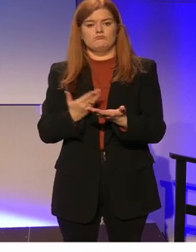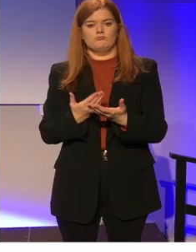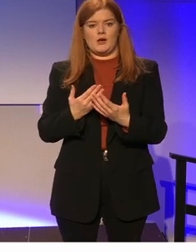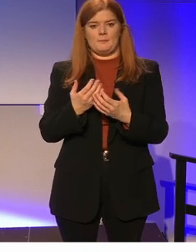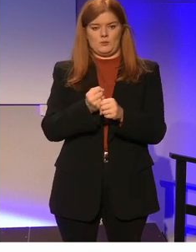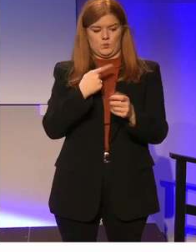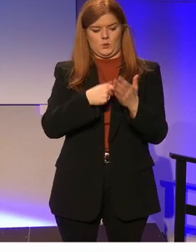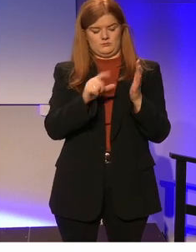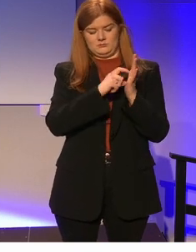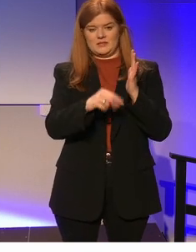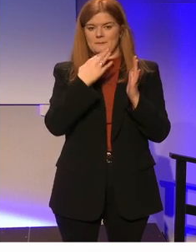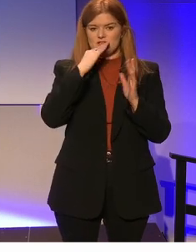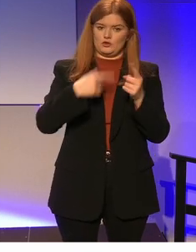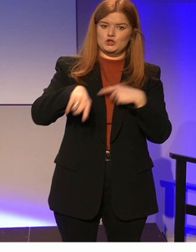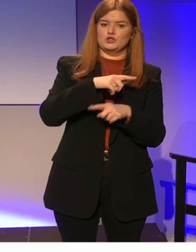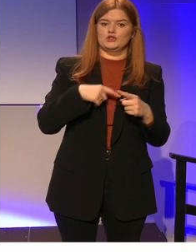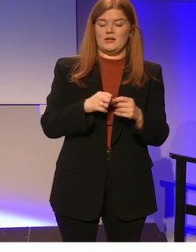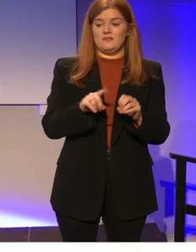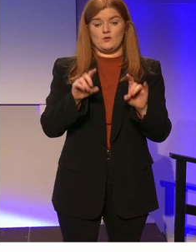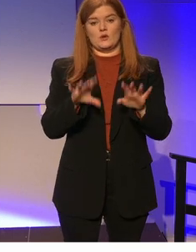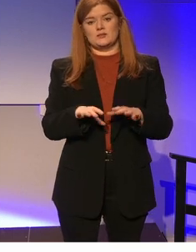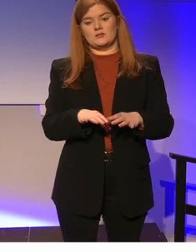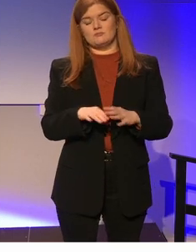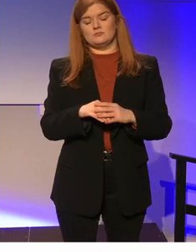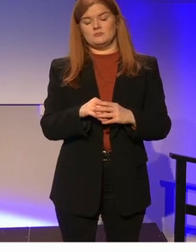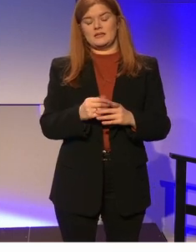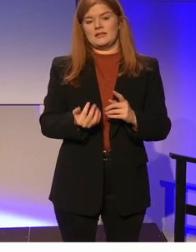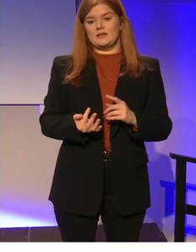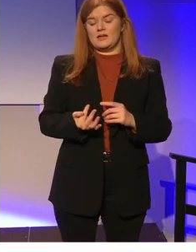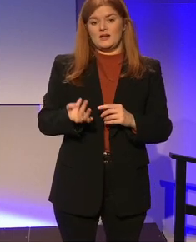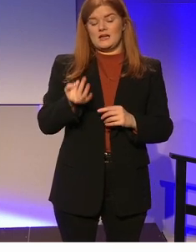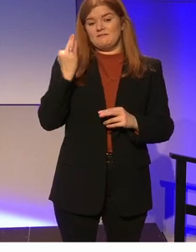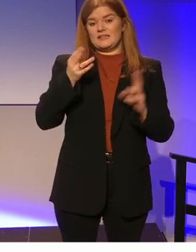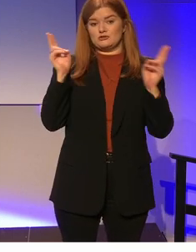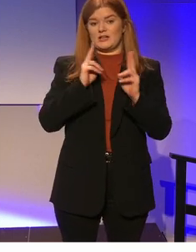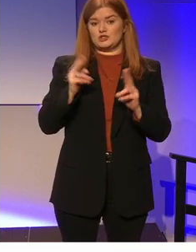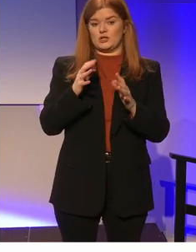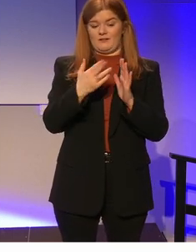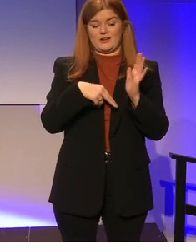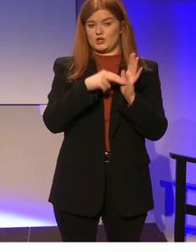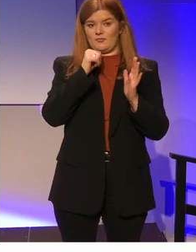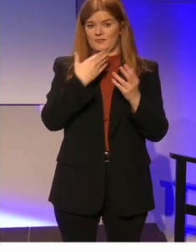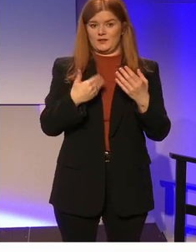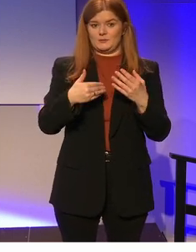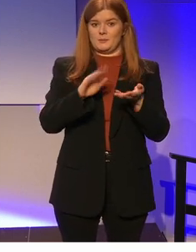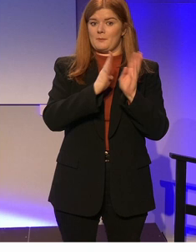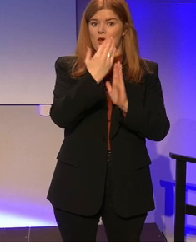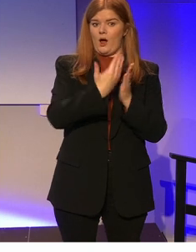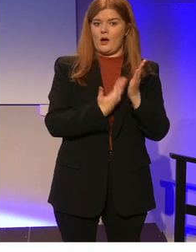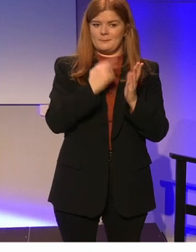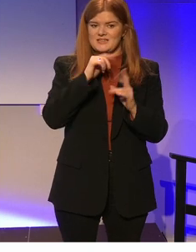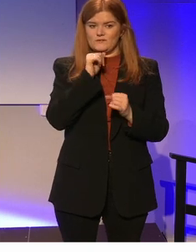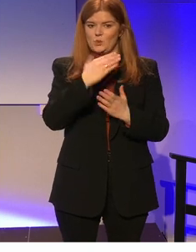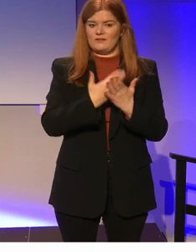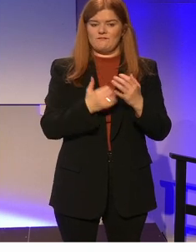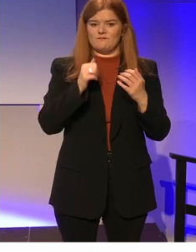of what Article 24 means for us. And, of course, unless international conventions are incorporated into law, they do not have legal